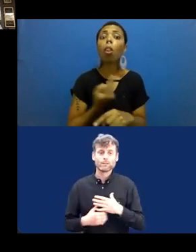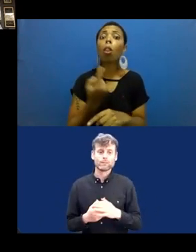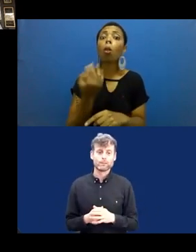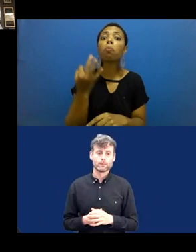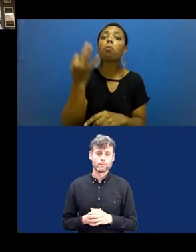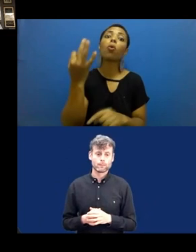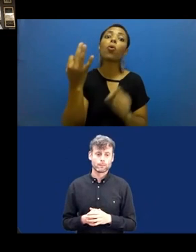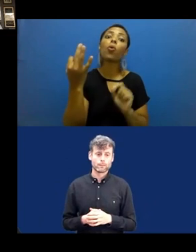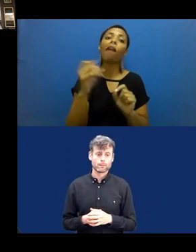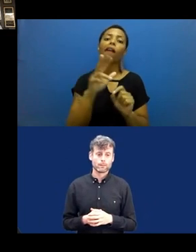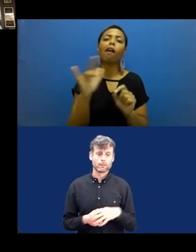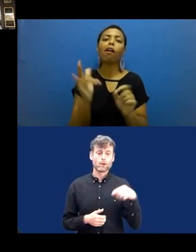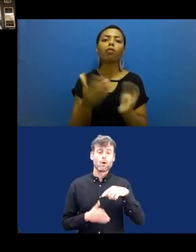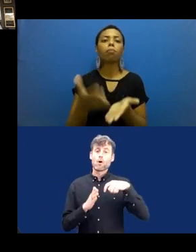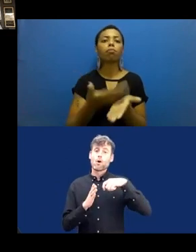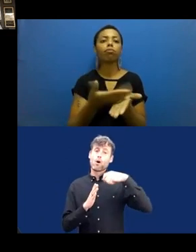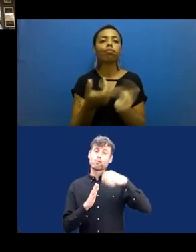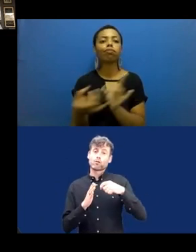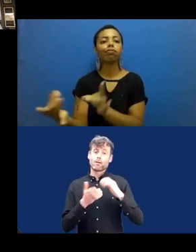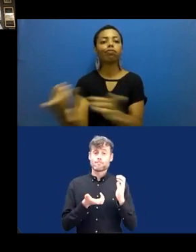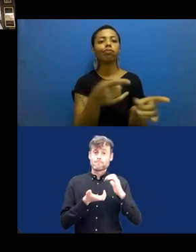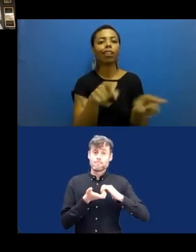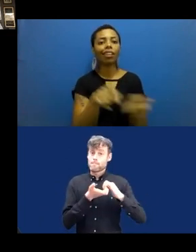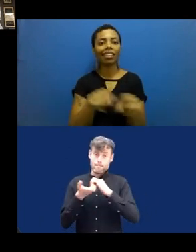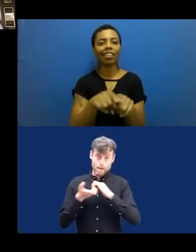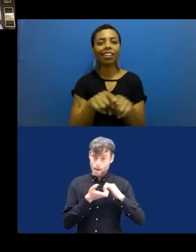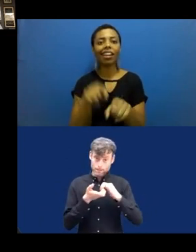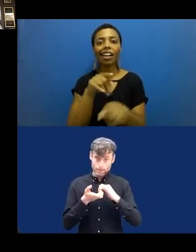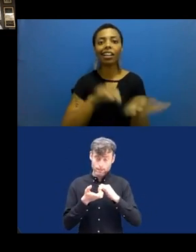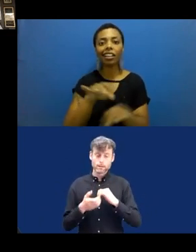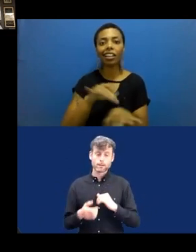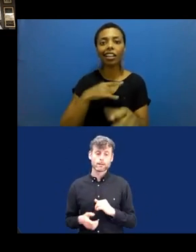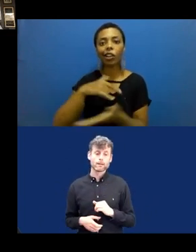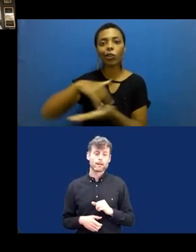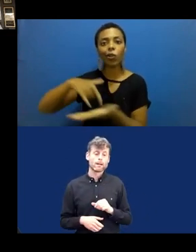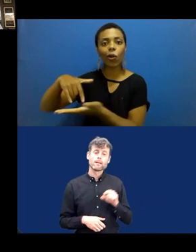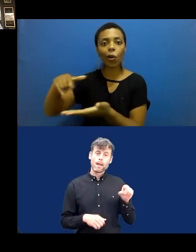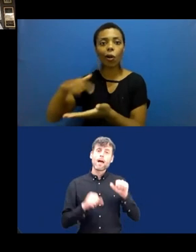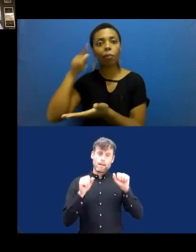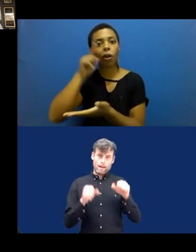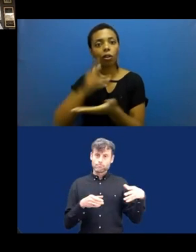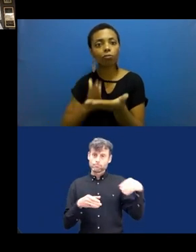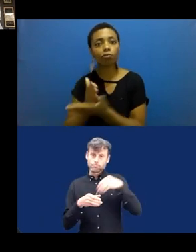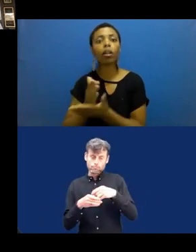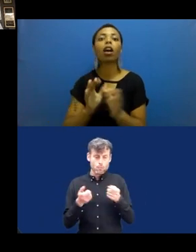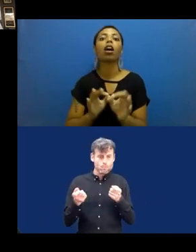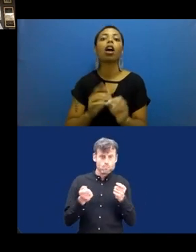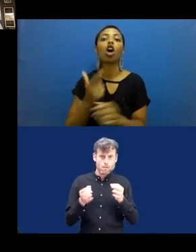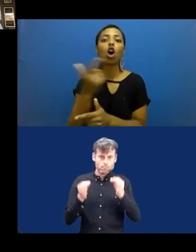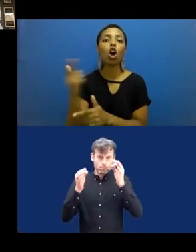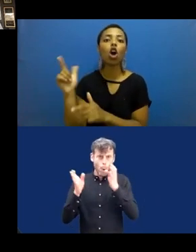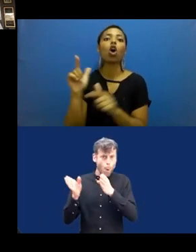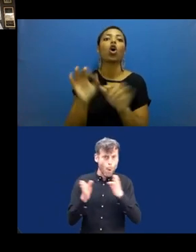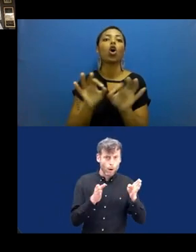The project partners need to be able to run the project activities in an organized way. The time